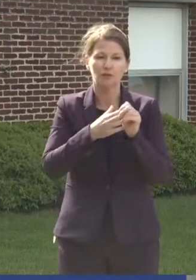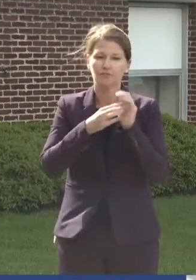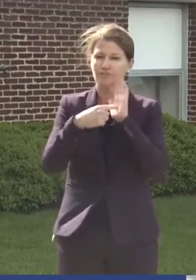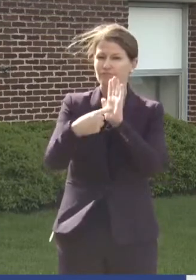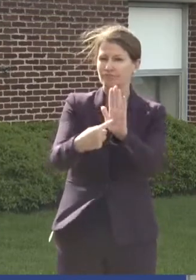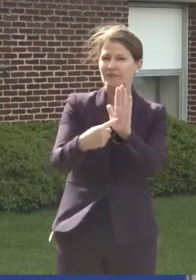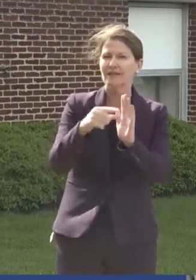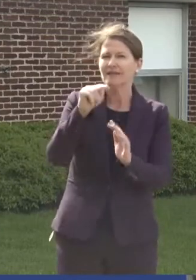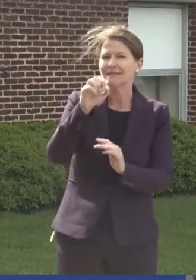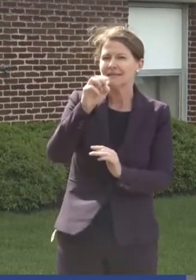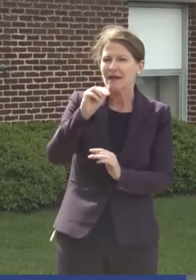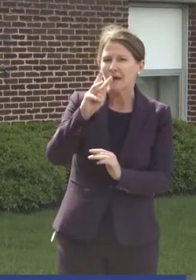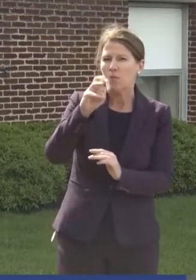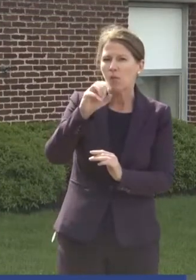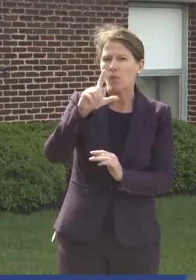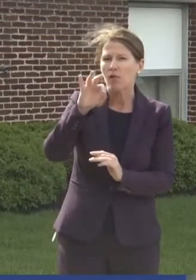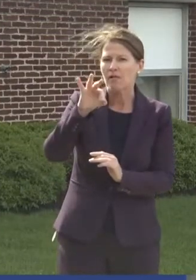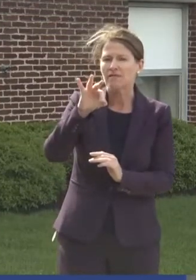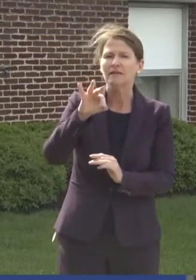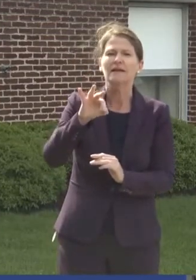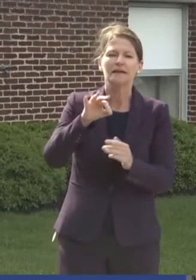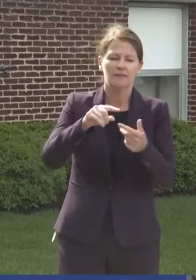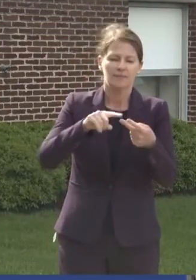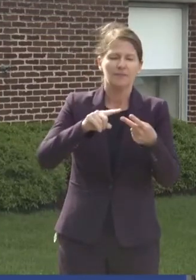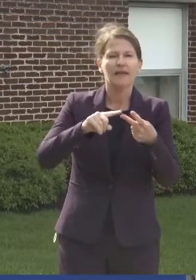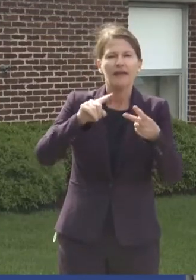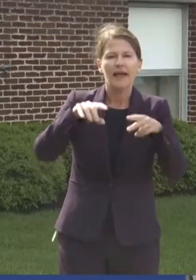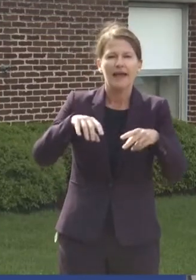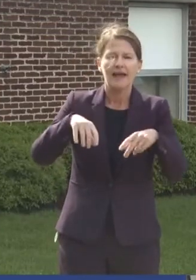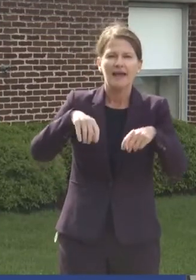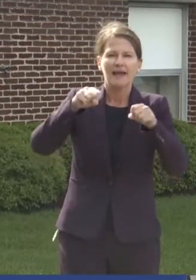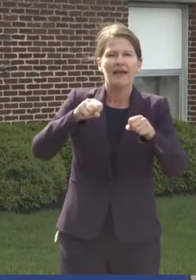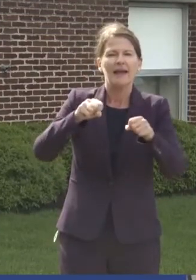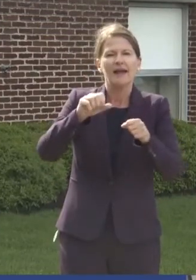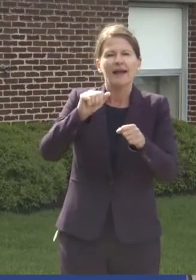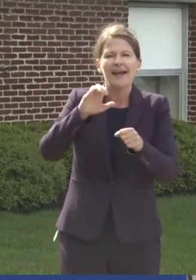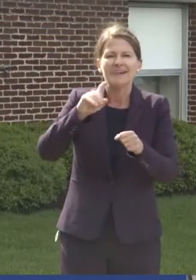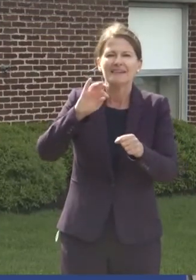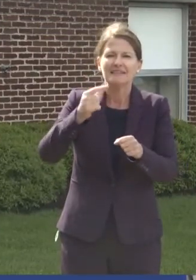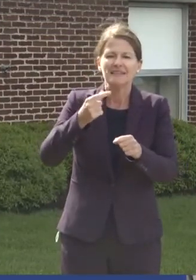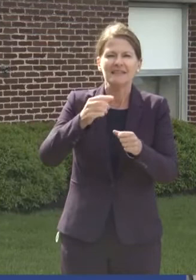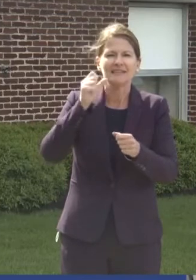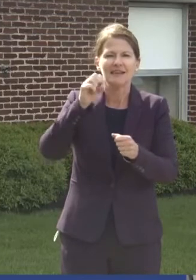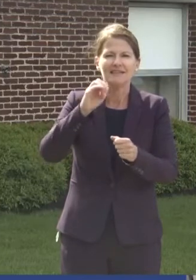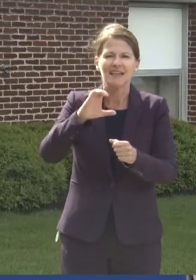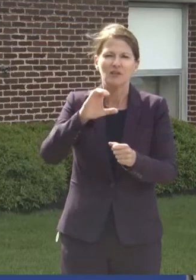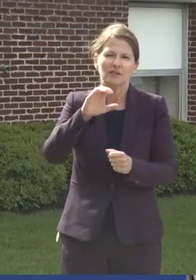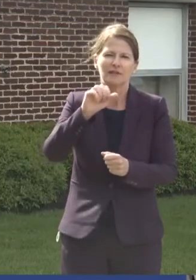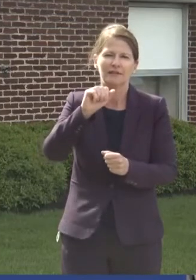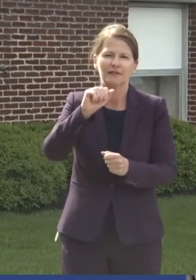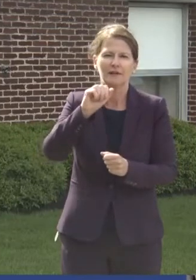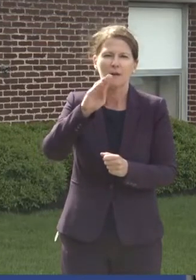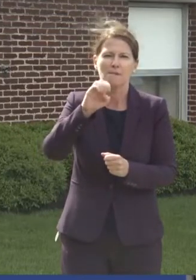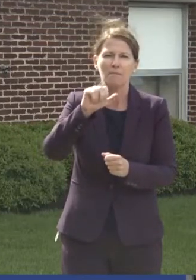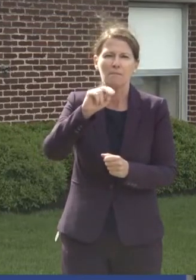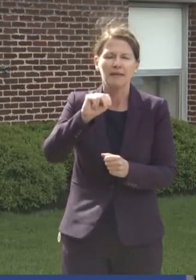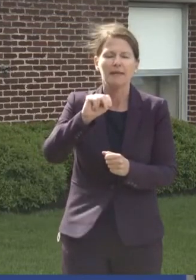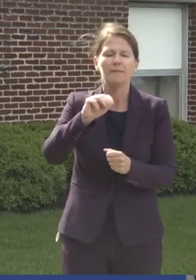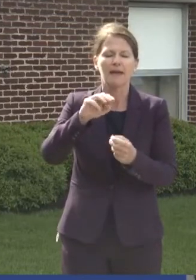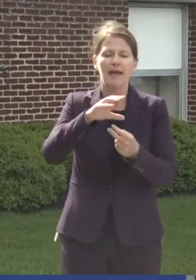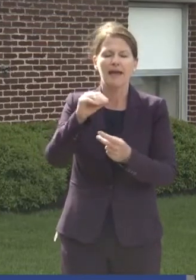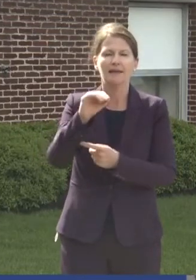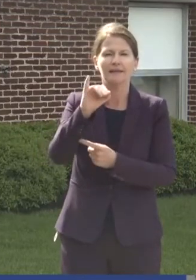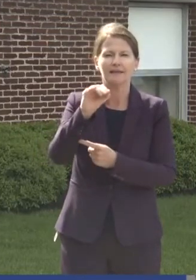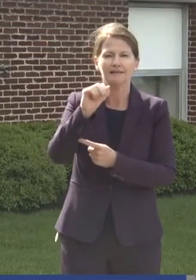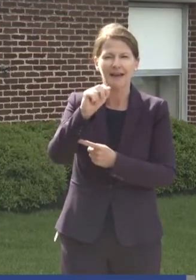Wolfe, Acting Secretary Allison Beam and Acting Physician General Dr. Denise Johnson and their team